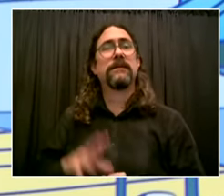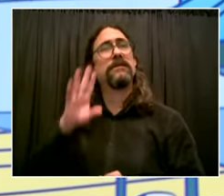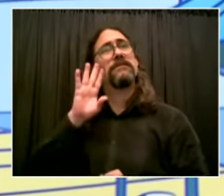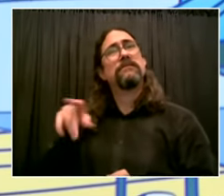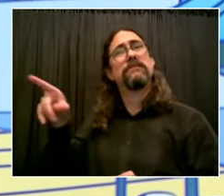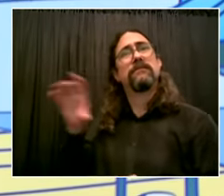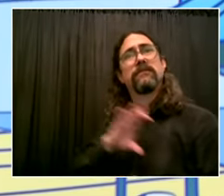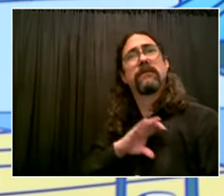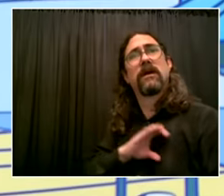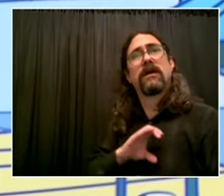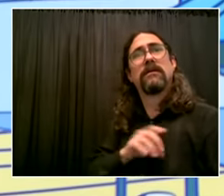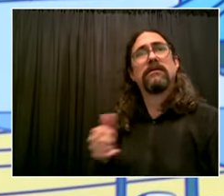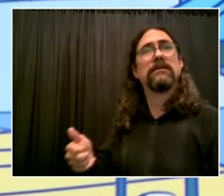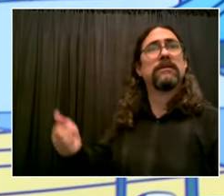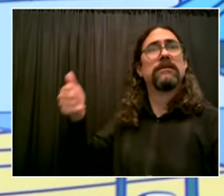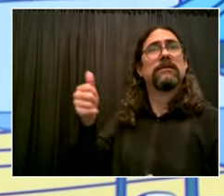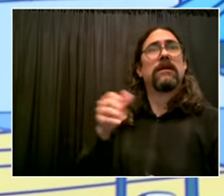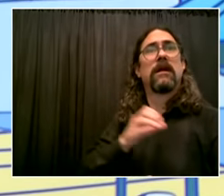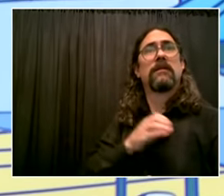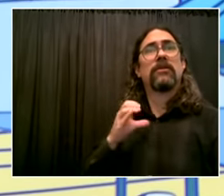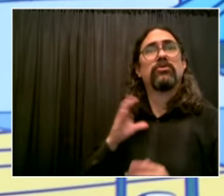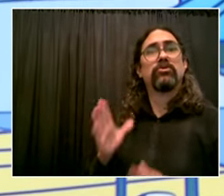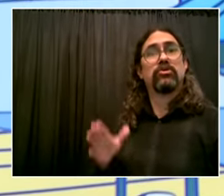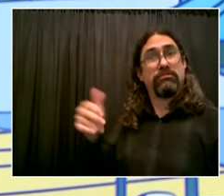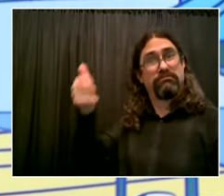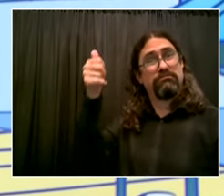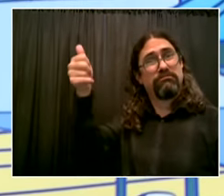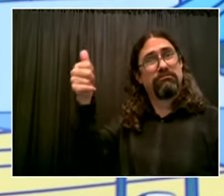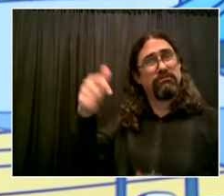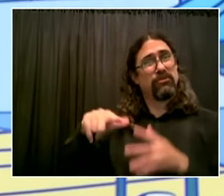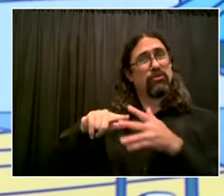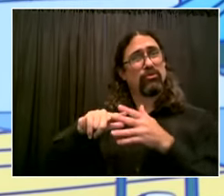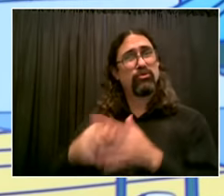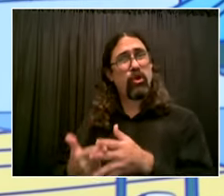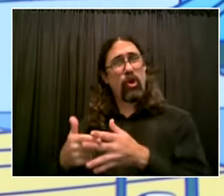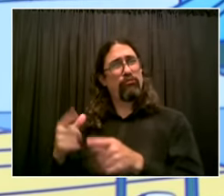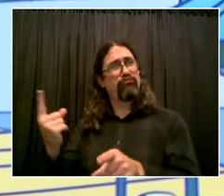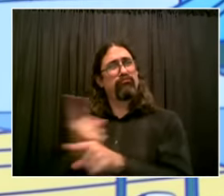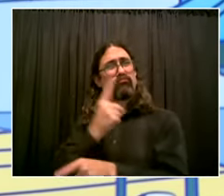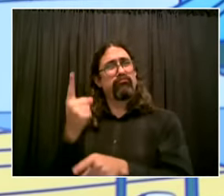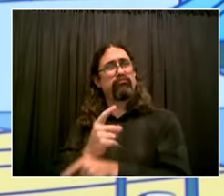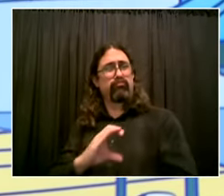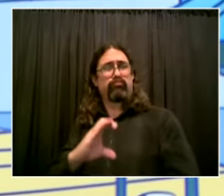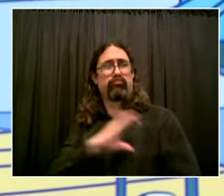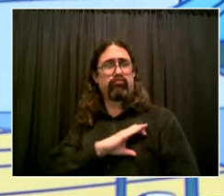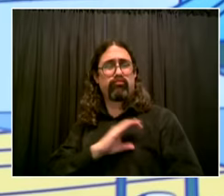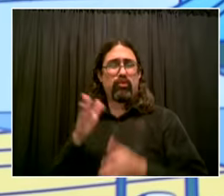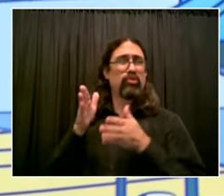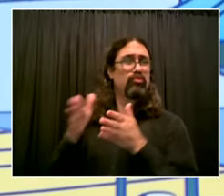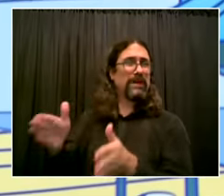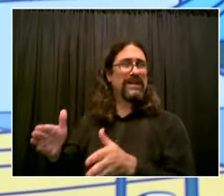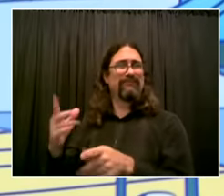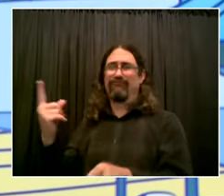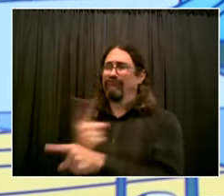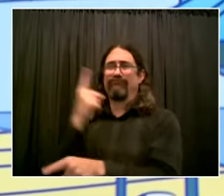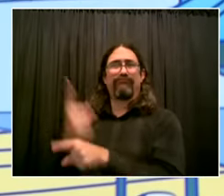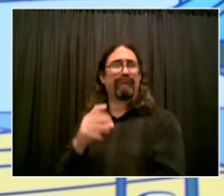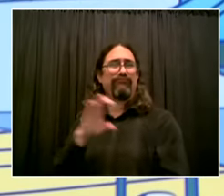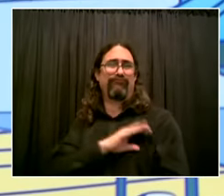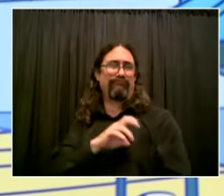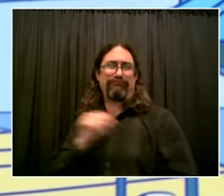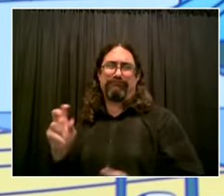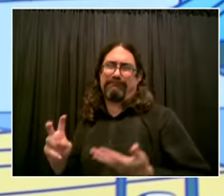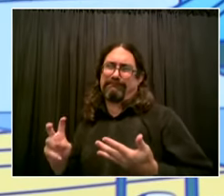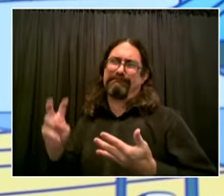vaccinated he went through hell with covet himself he can testify personally so he's working very hard to increase that number